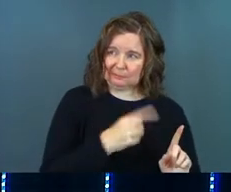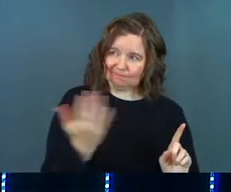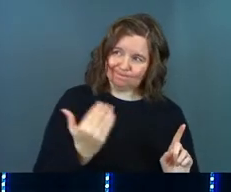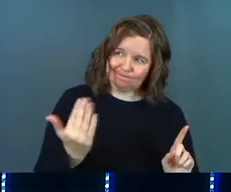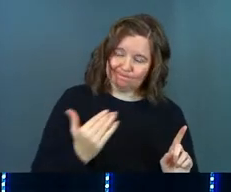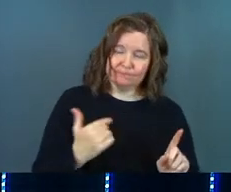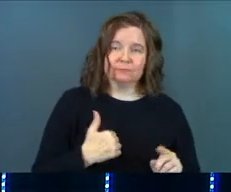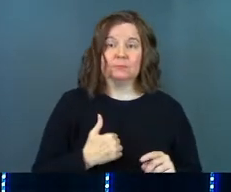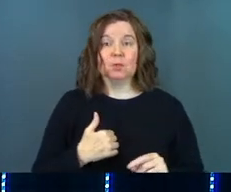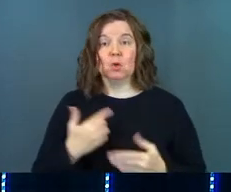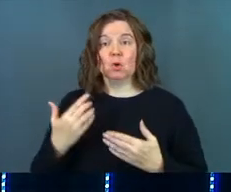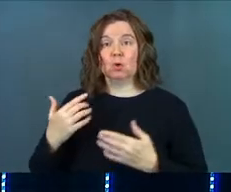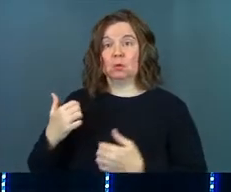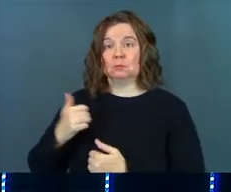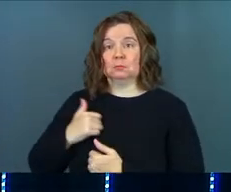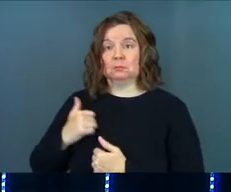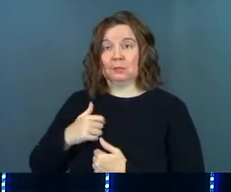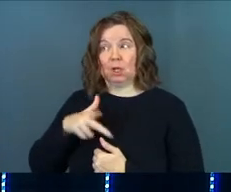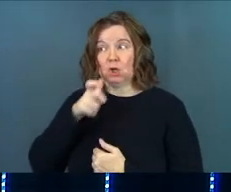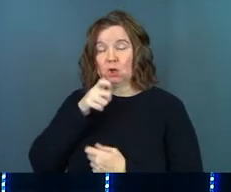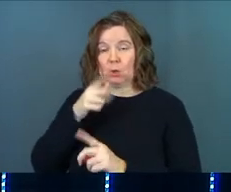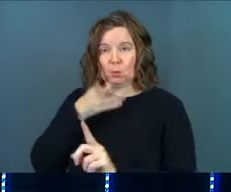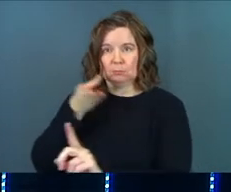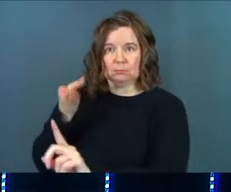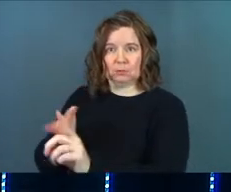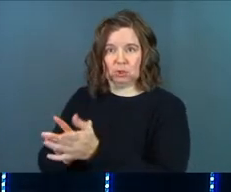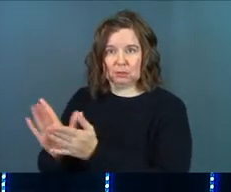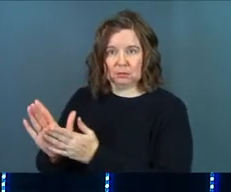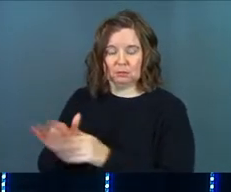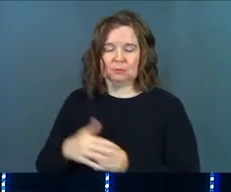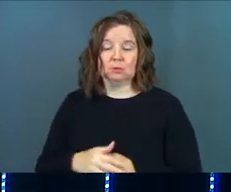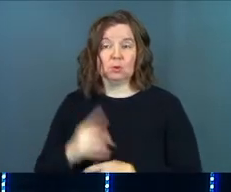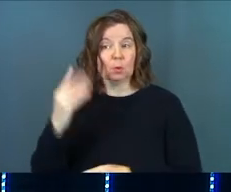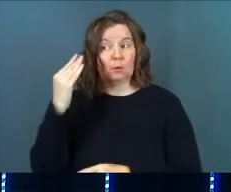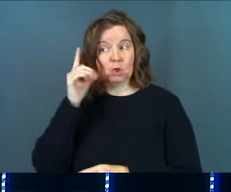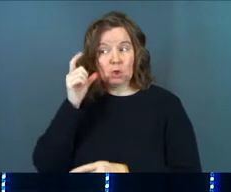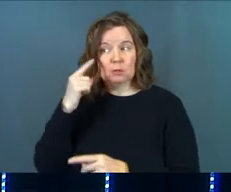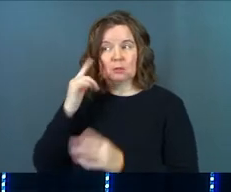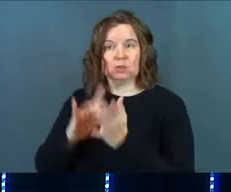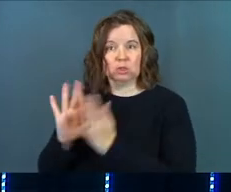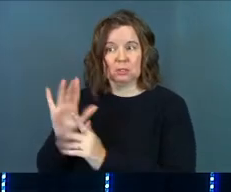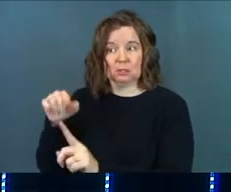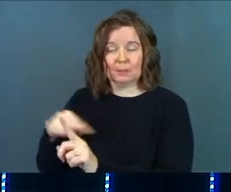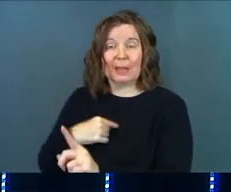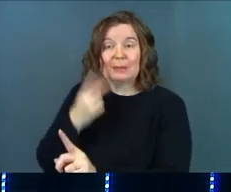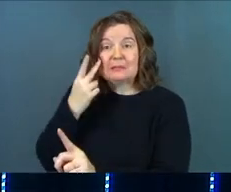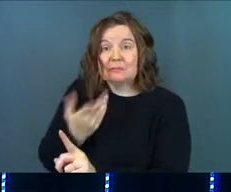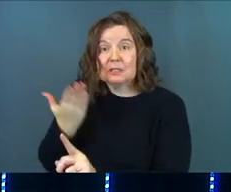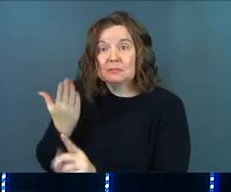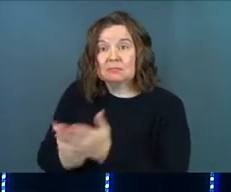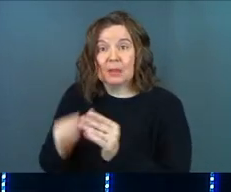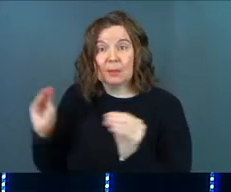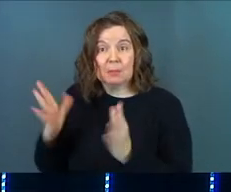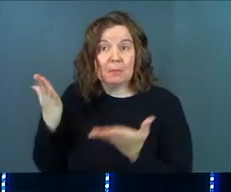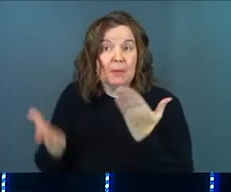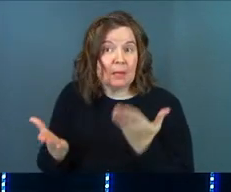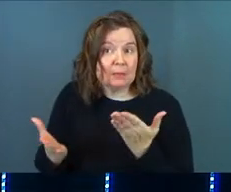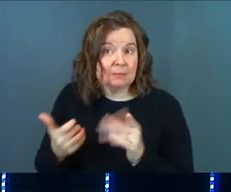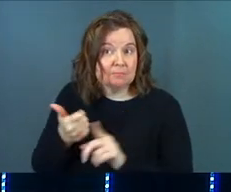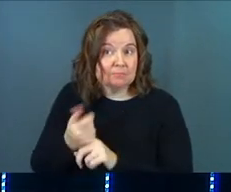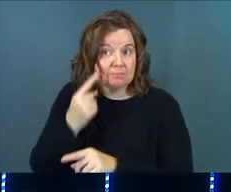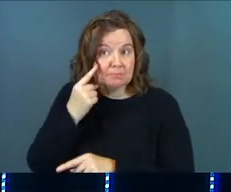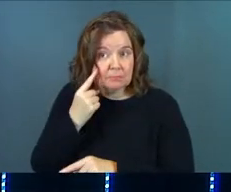Jesus. He lives in Jesus' town. So he not only has heard of Jesus, maybe he's even seen some of the miracles firsthand.